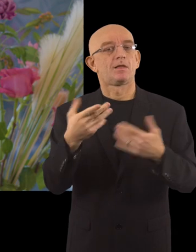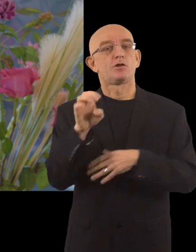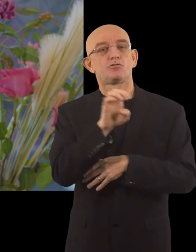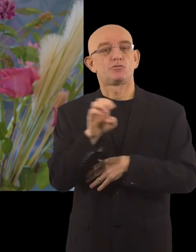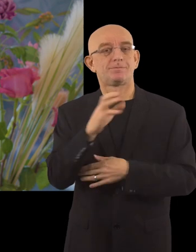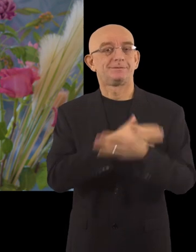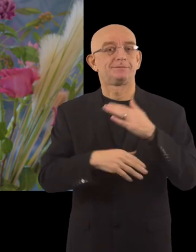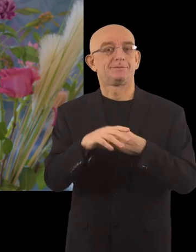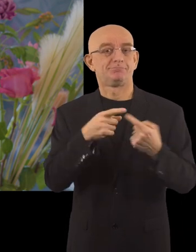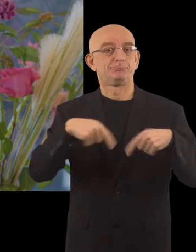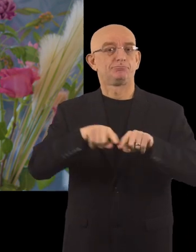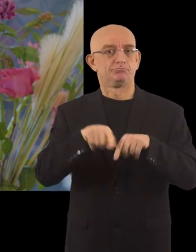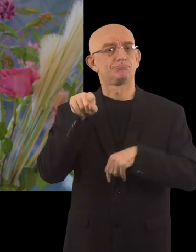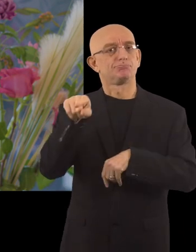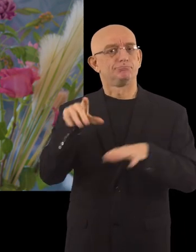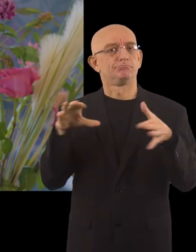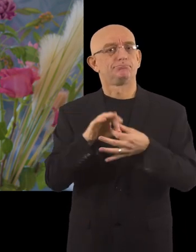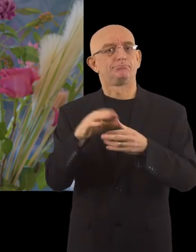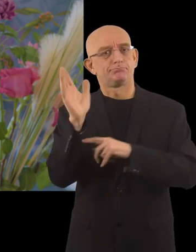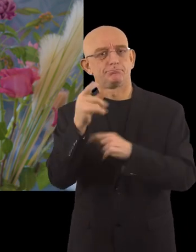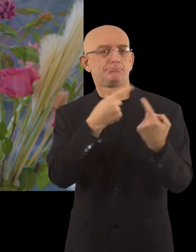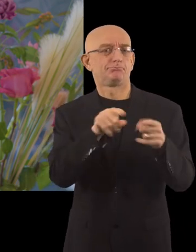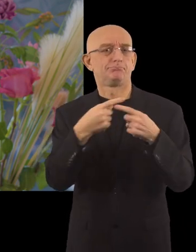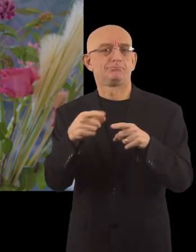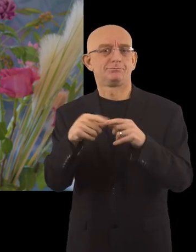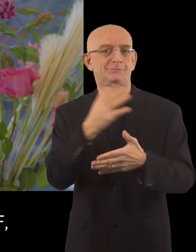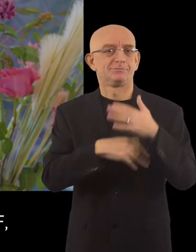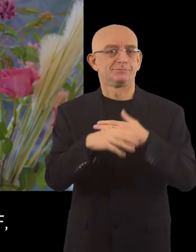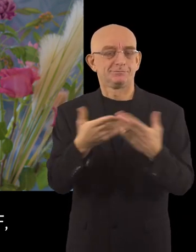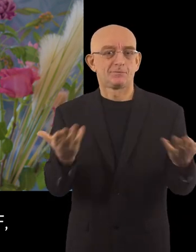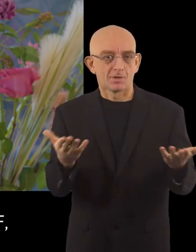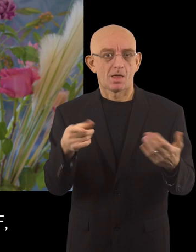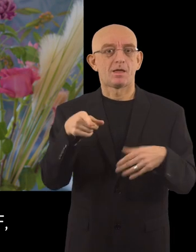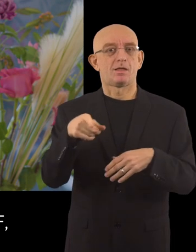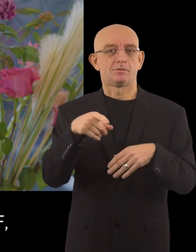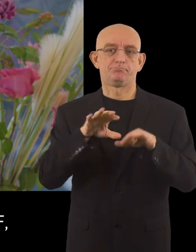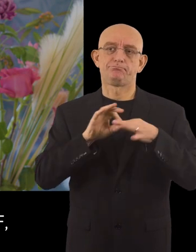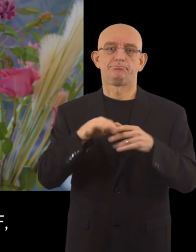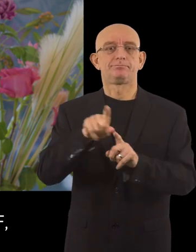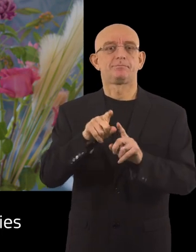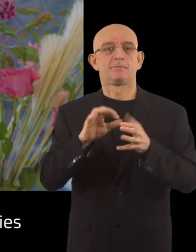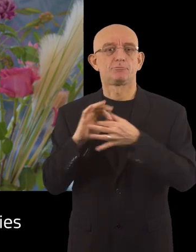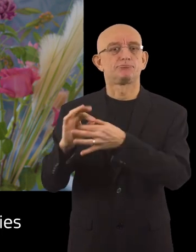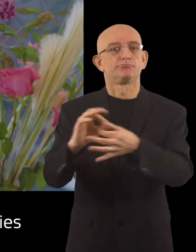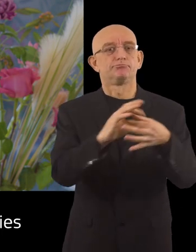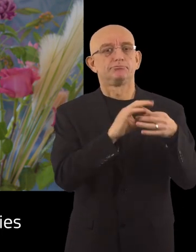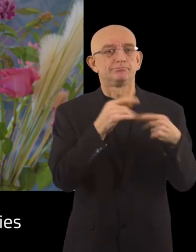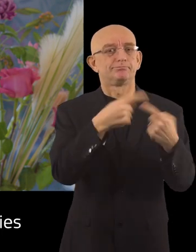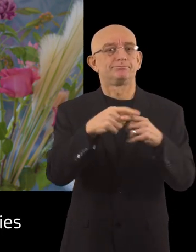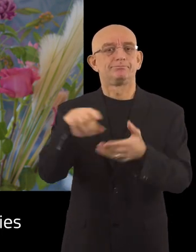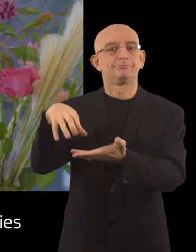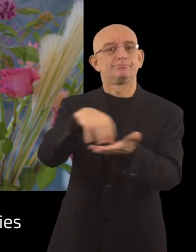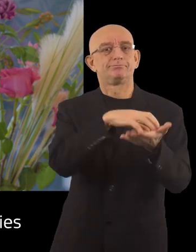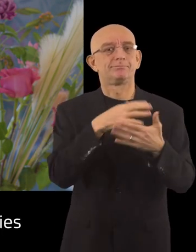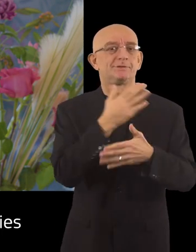Disability Forum. They speak and work for all people with disabilities in Europe. As a European umbrella organization, EDF is the link between